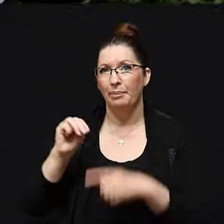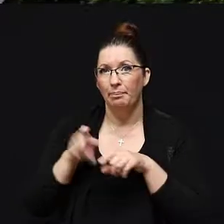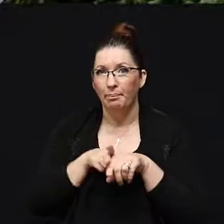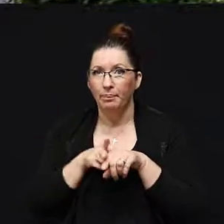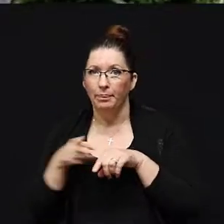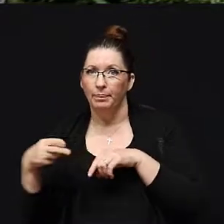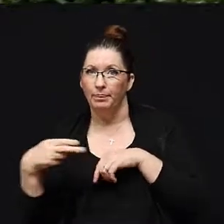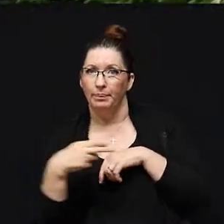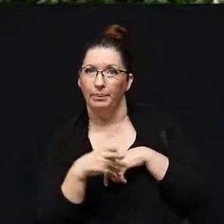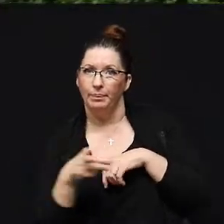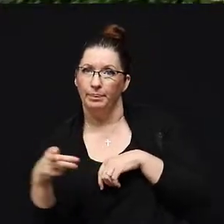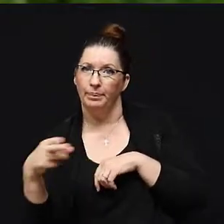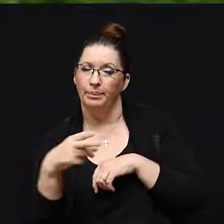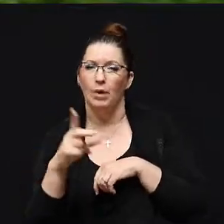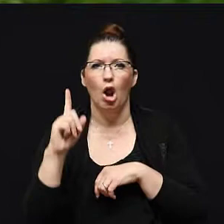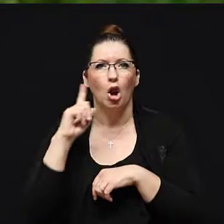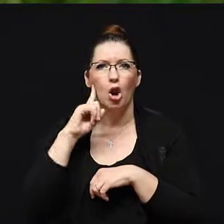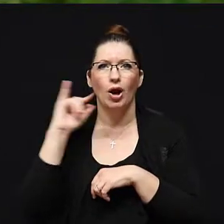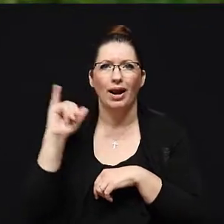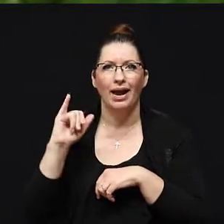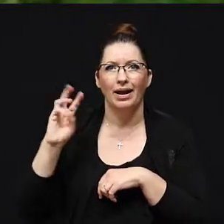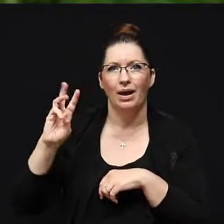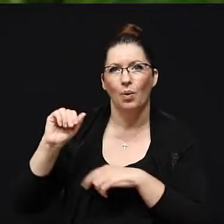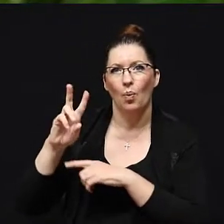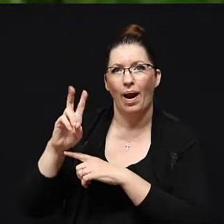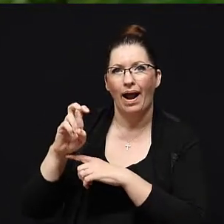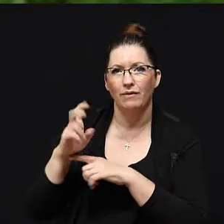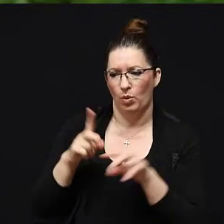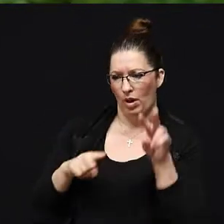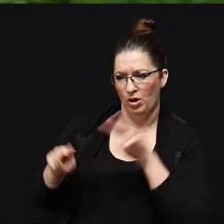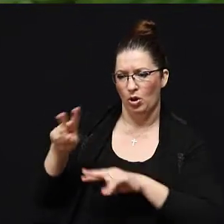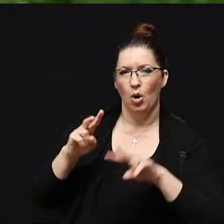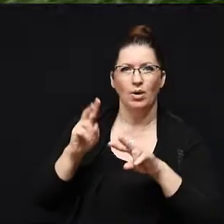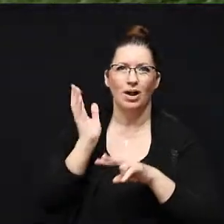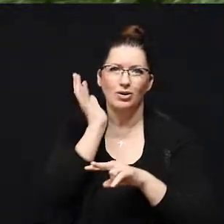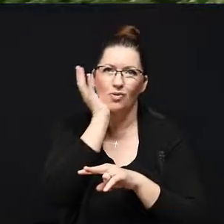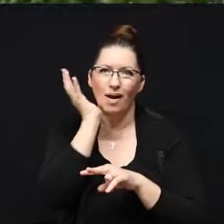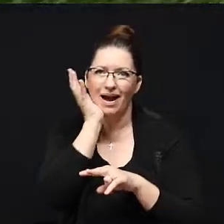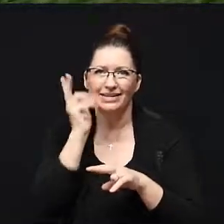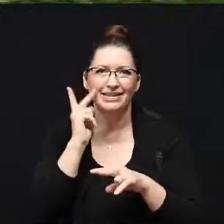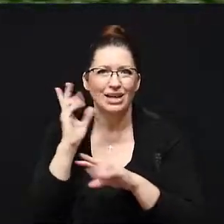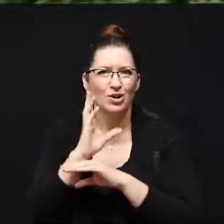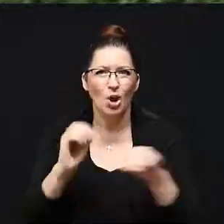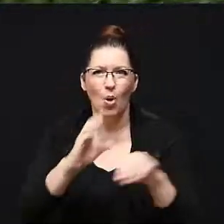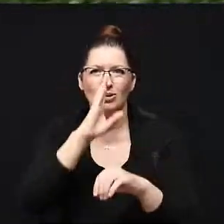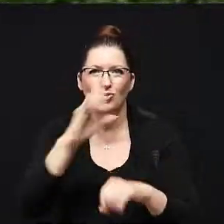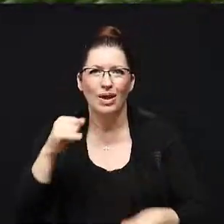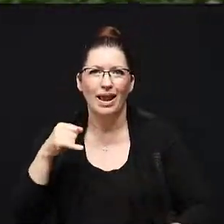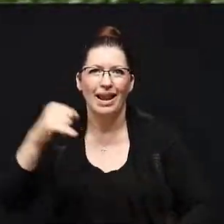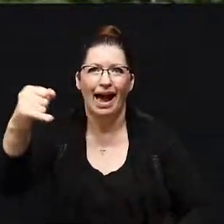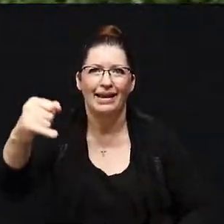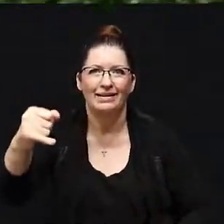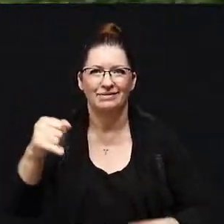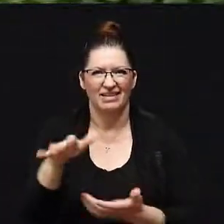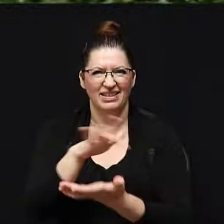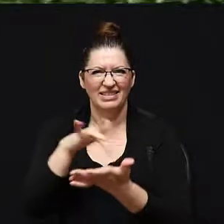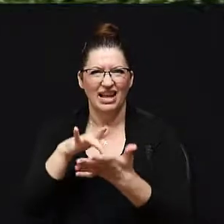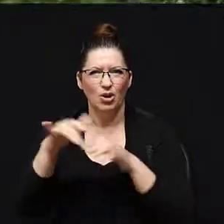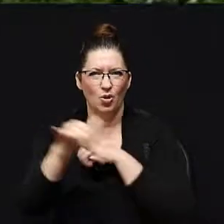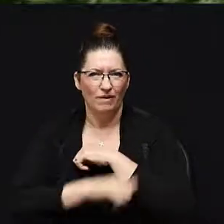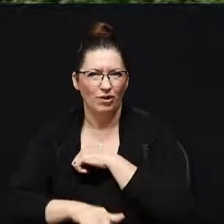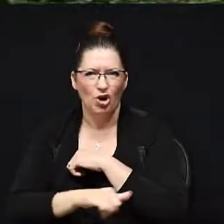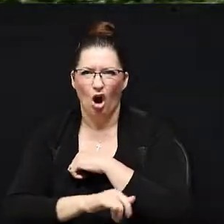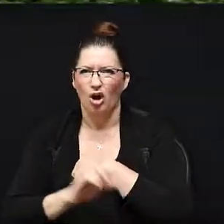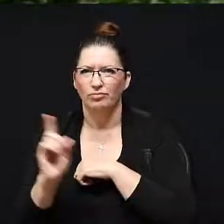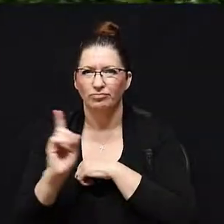this in the pattern of a wave so that when you're looking at the turf, you don't see a straight line right down the center of your yard. We